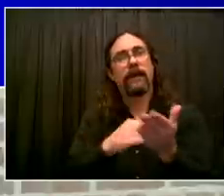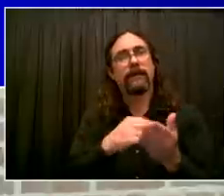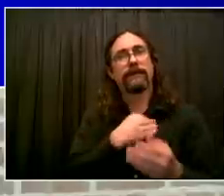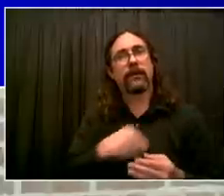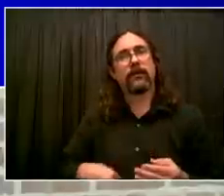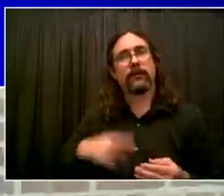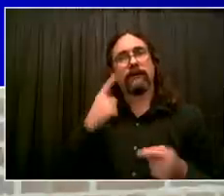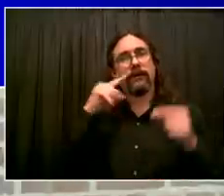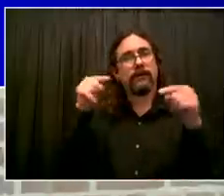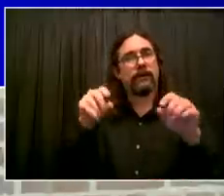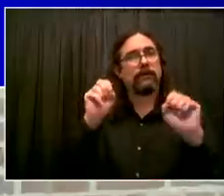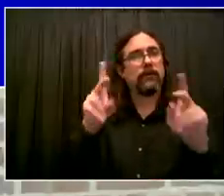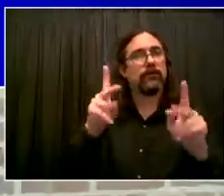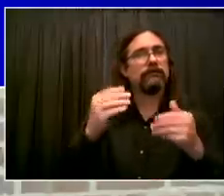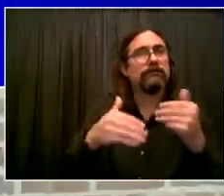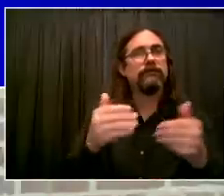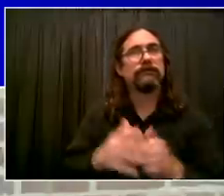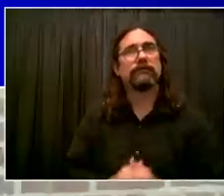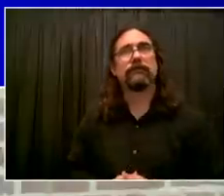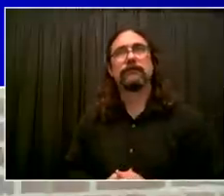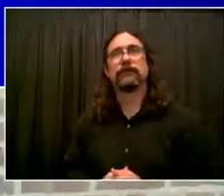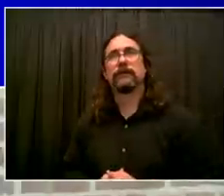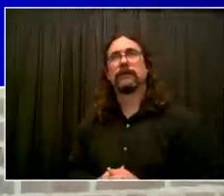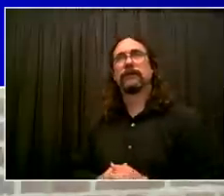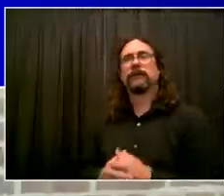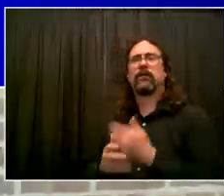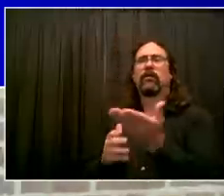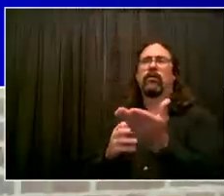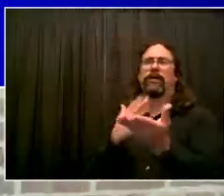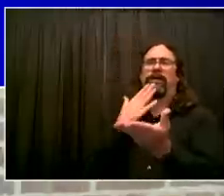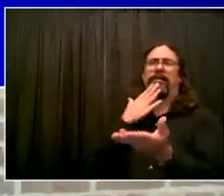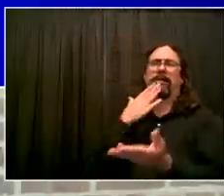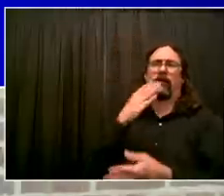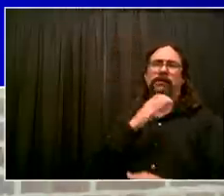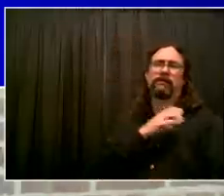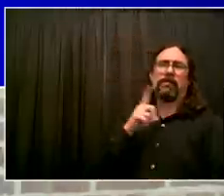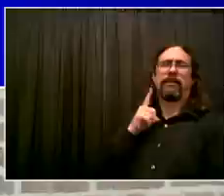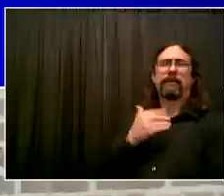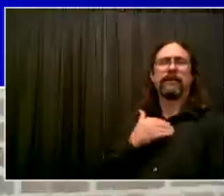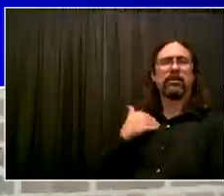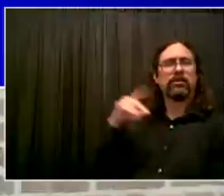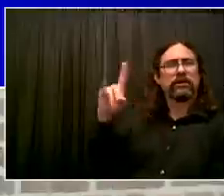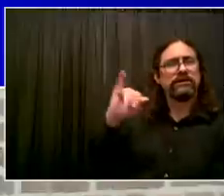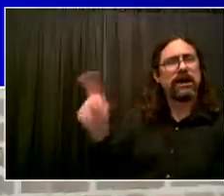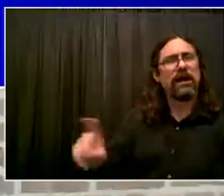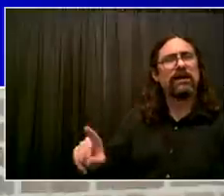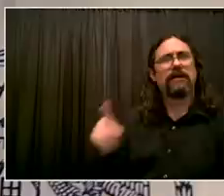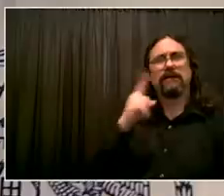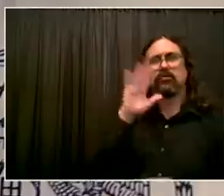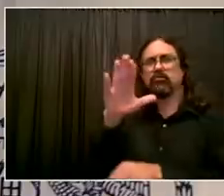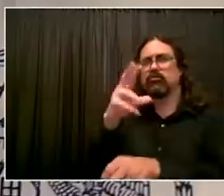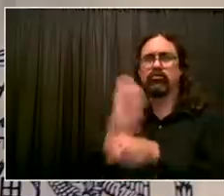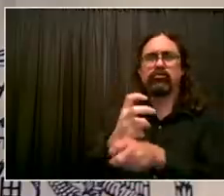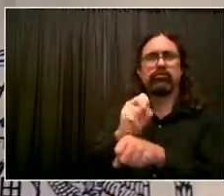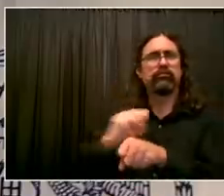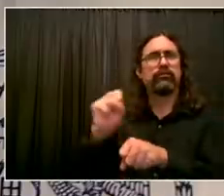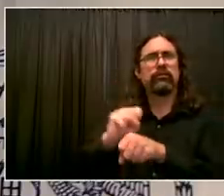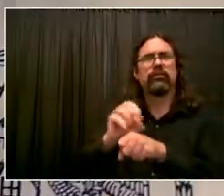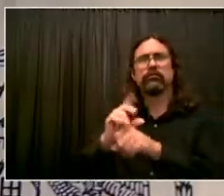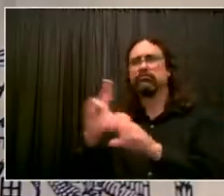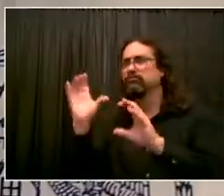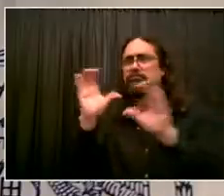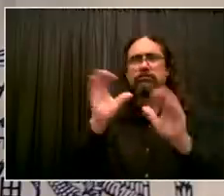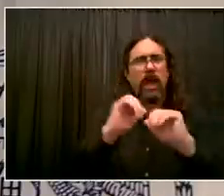for all you're doing, advocating for the people of your community and helping us look for every solution. And now, in terms of the